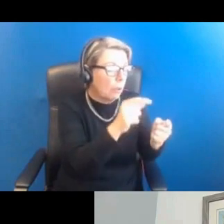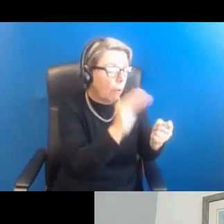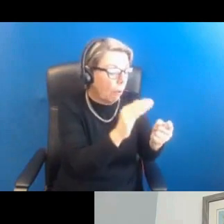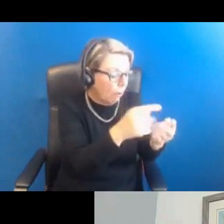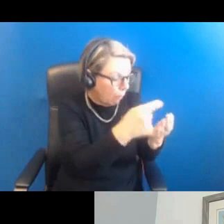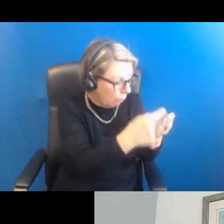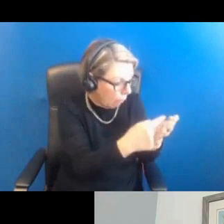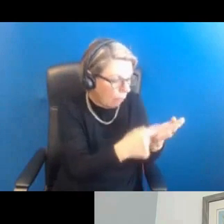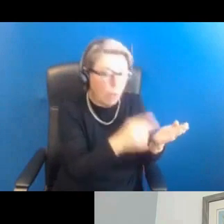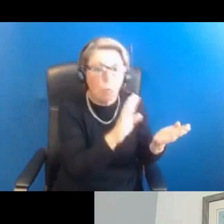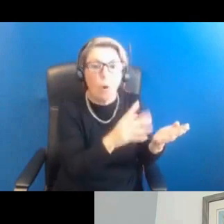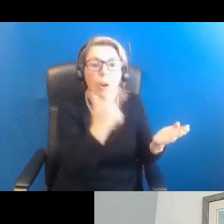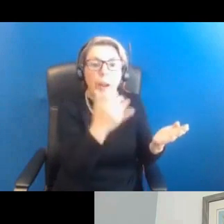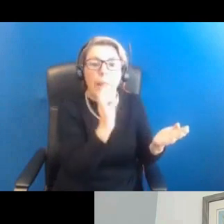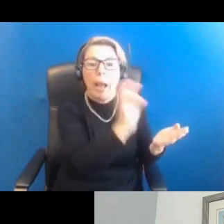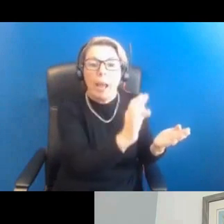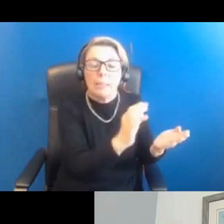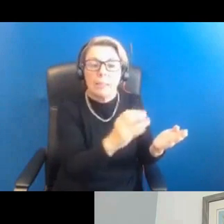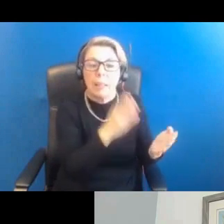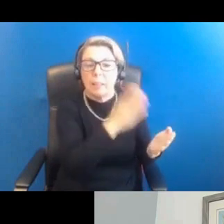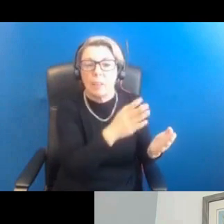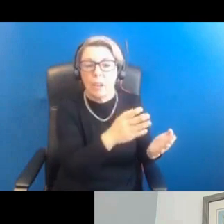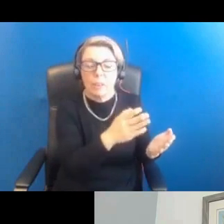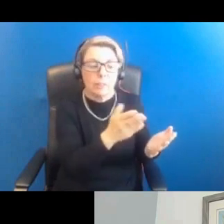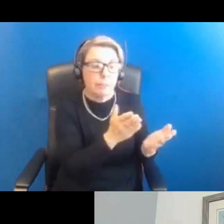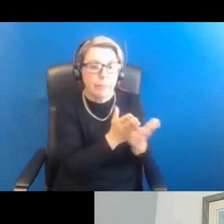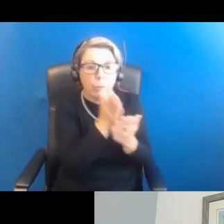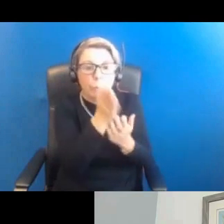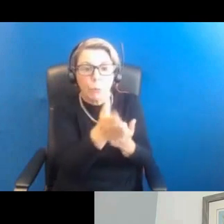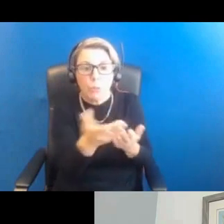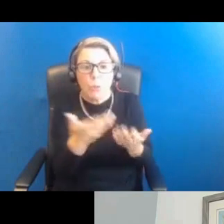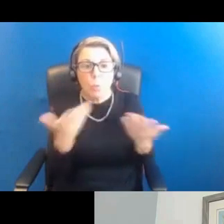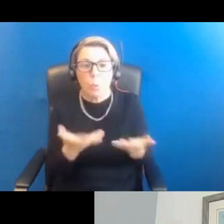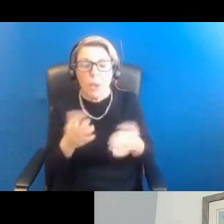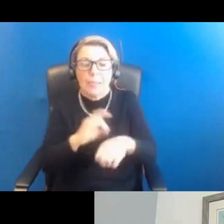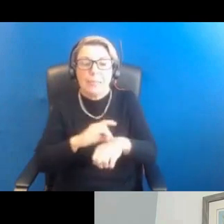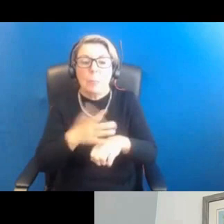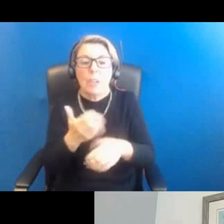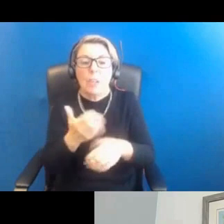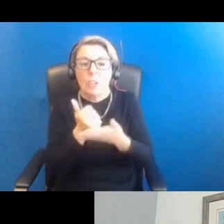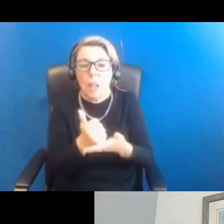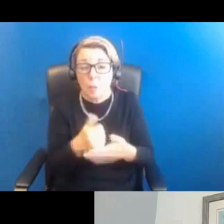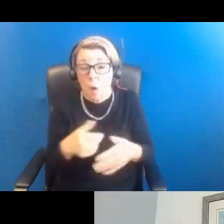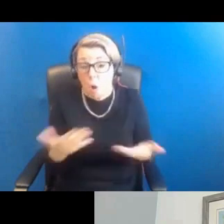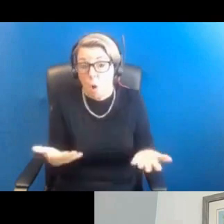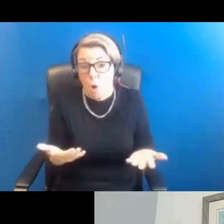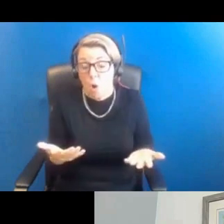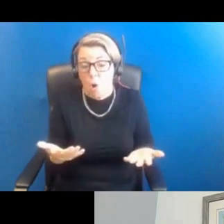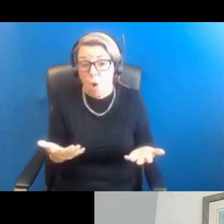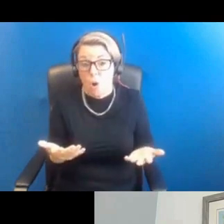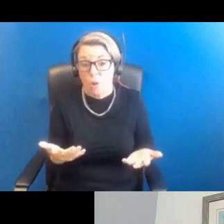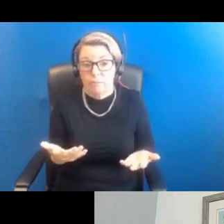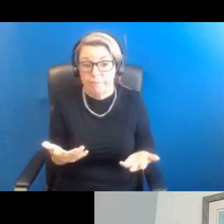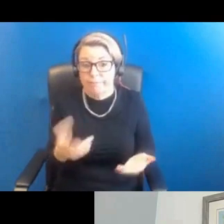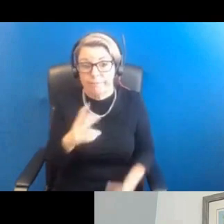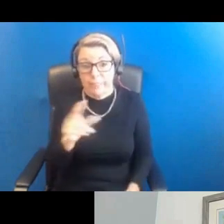And is that the correct route to get specialist help on the NHS? Or really, is there no specialist help? Is it solely